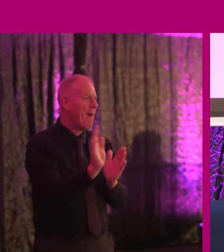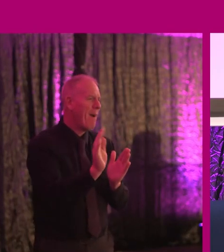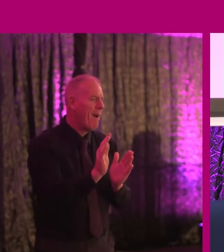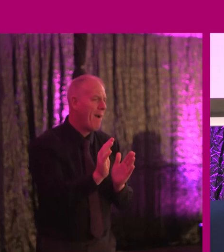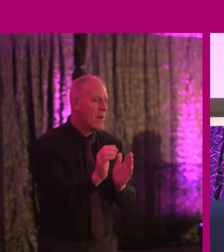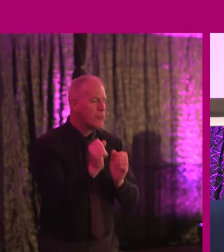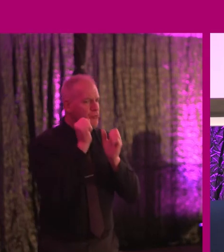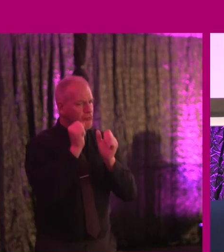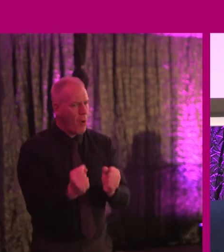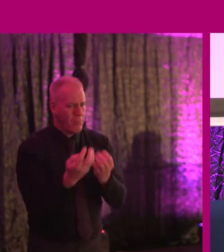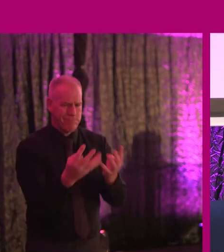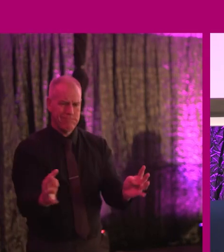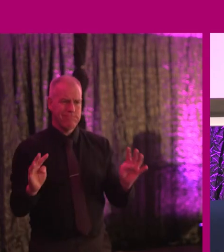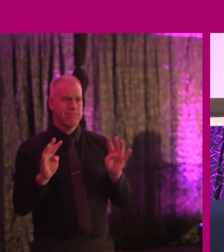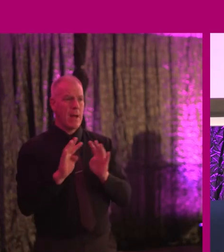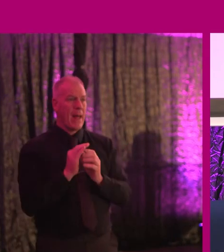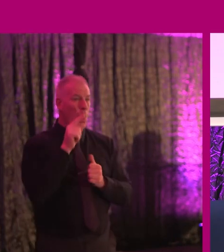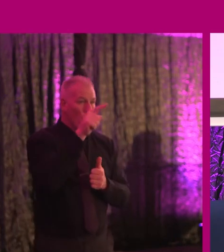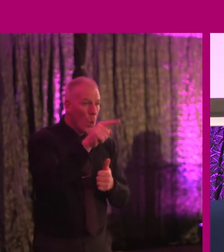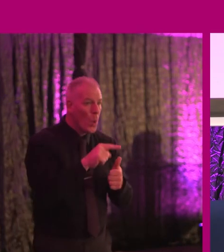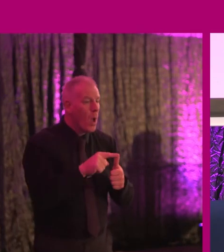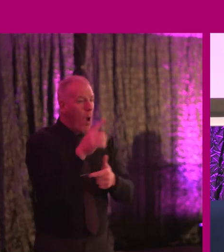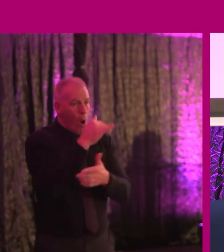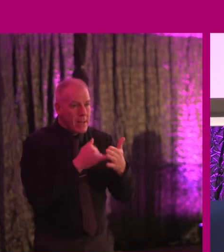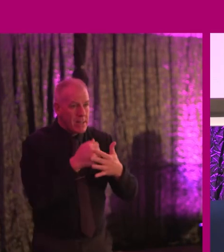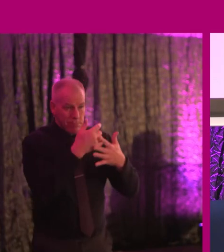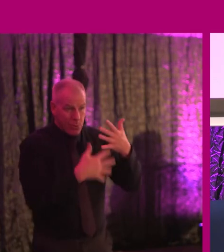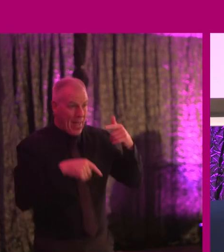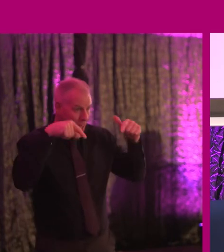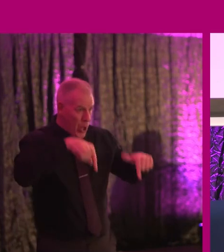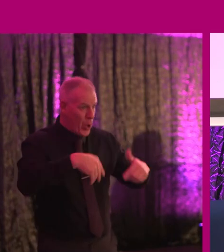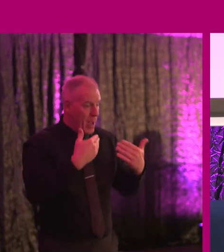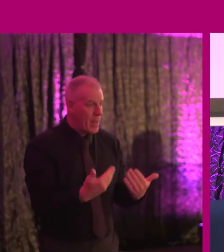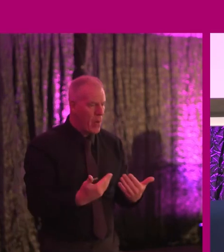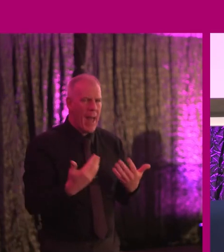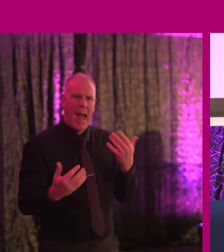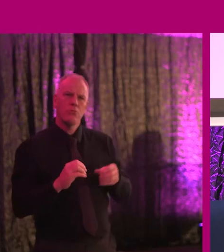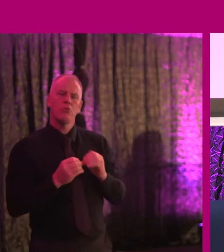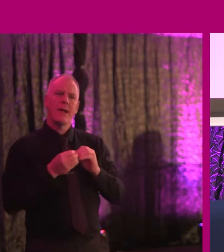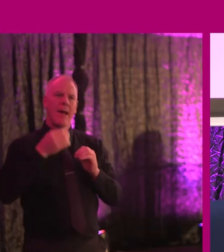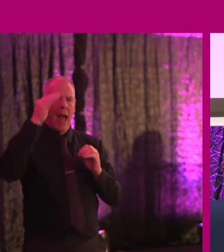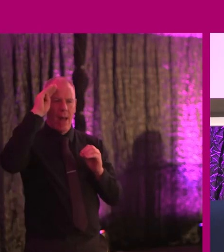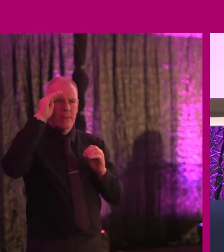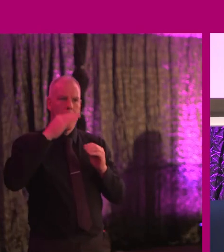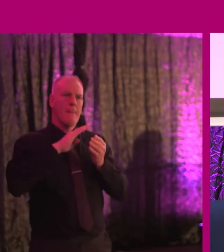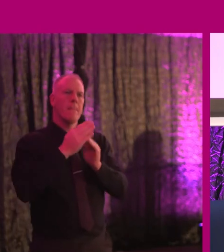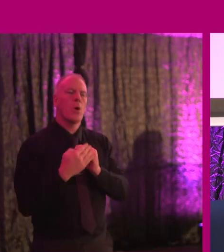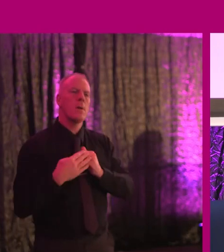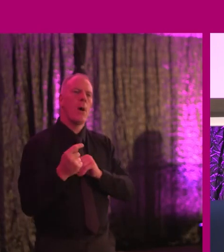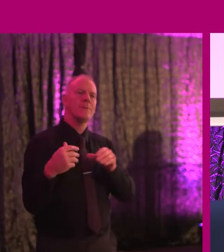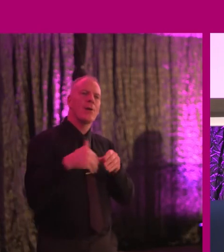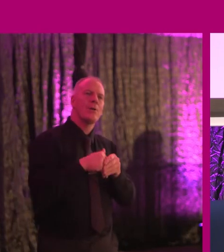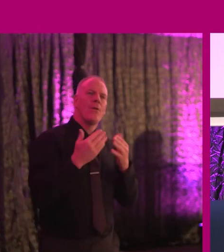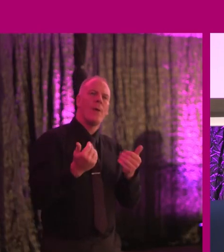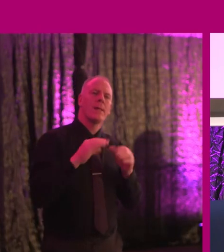really strong group of people like you and organizations that are here. How do we create Ireland to be the most inclusive and